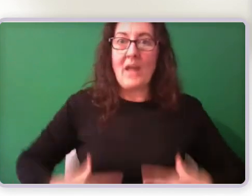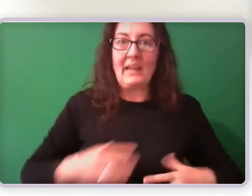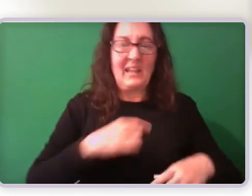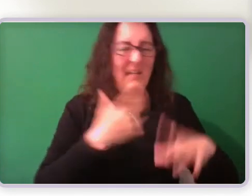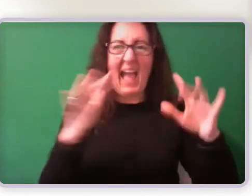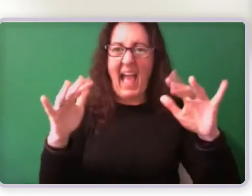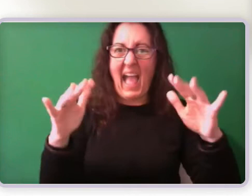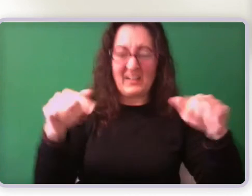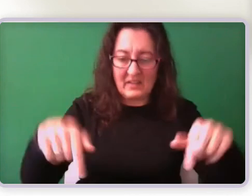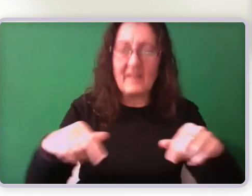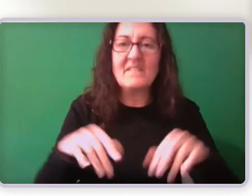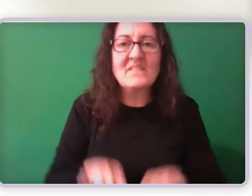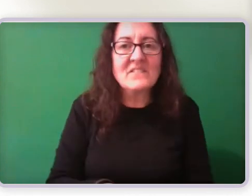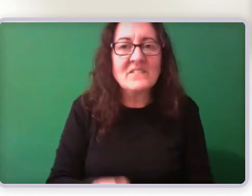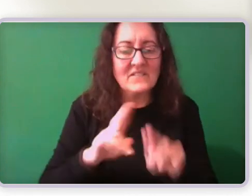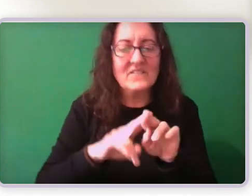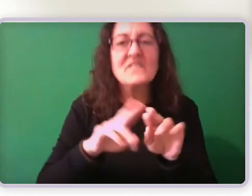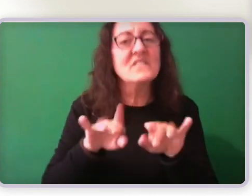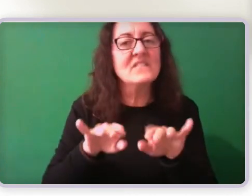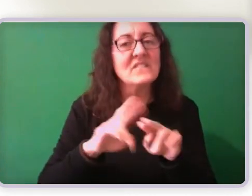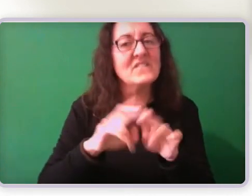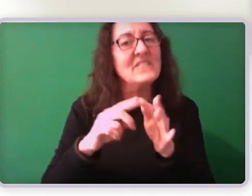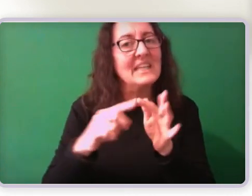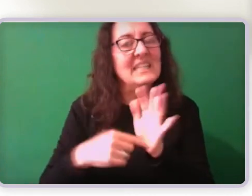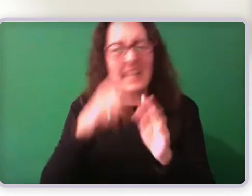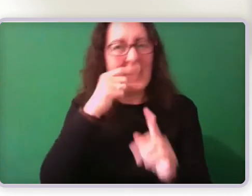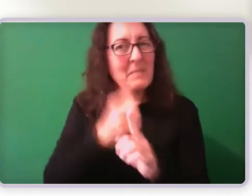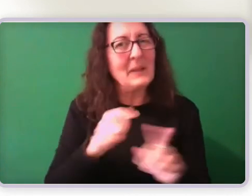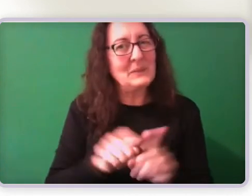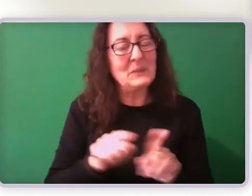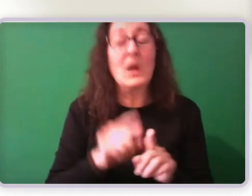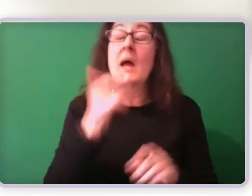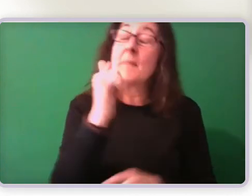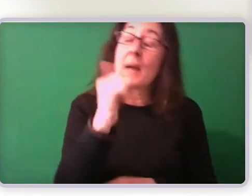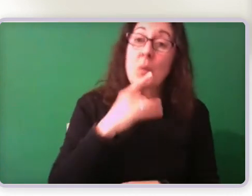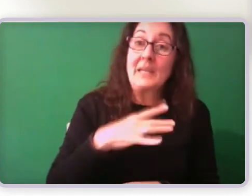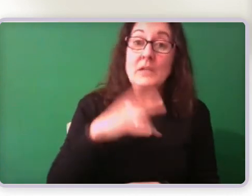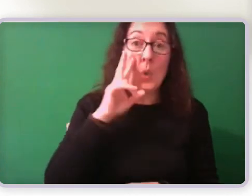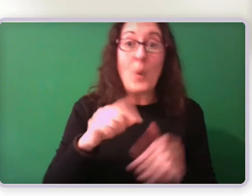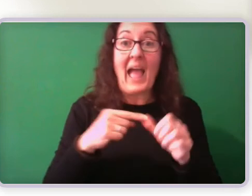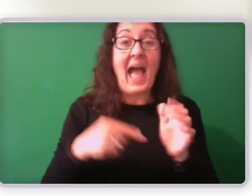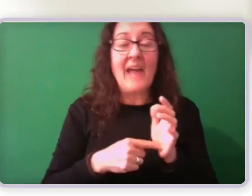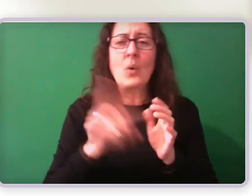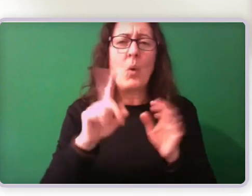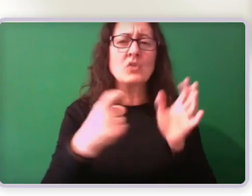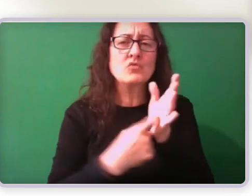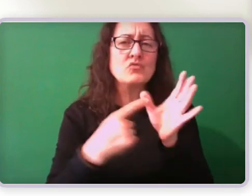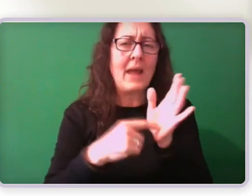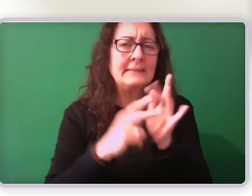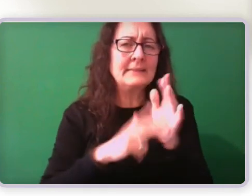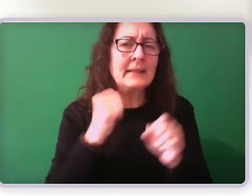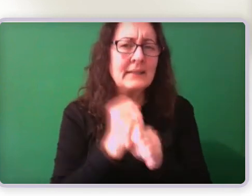given a single impairment rating. So for example, a person might have osteoarthritis in their hands.